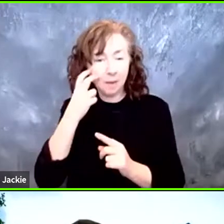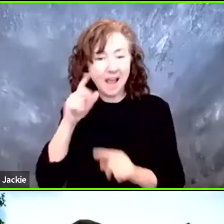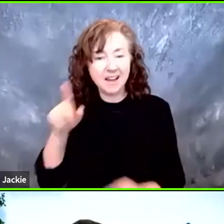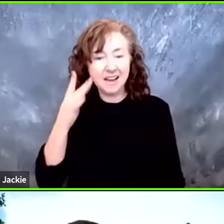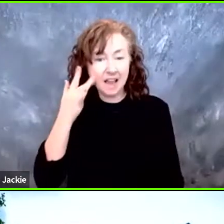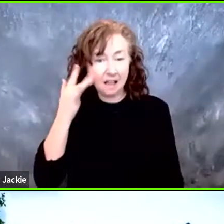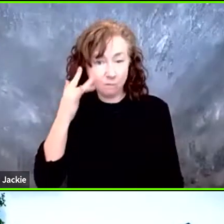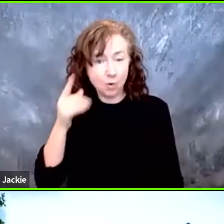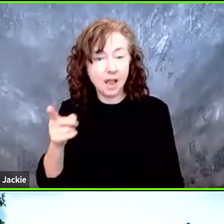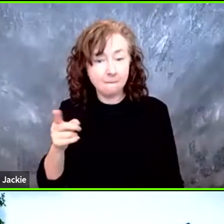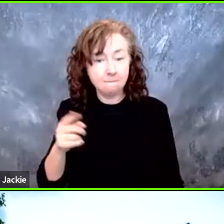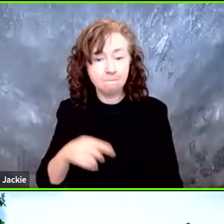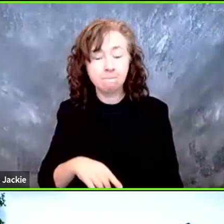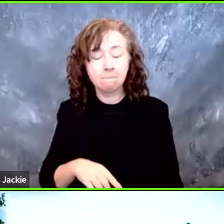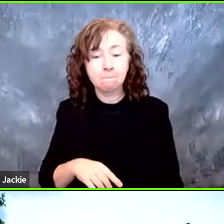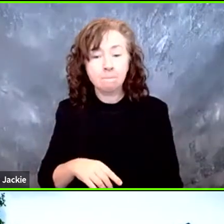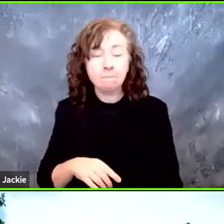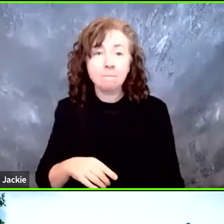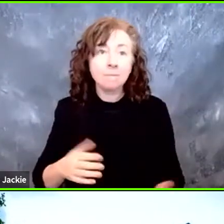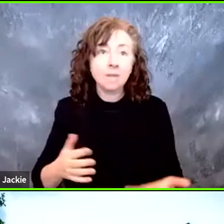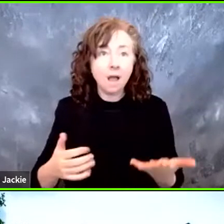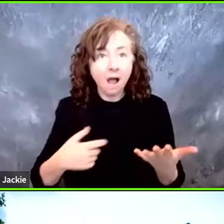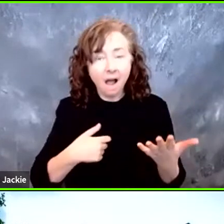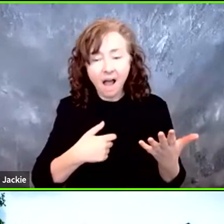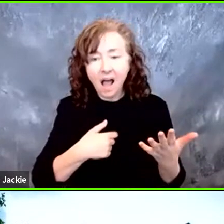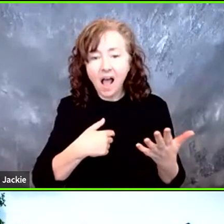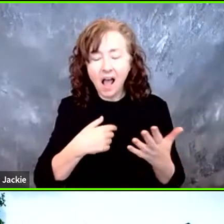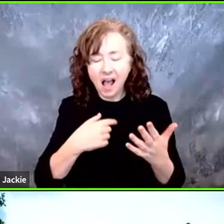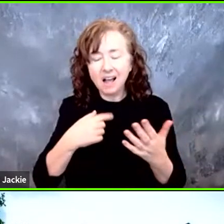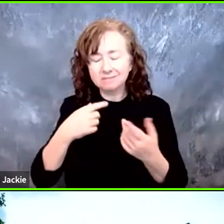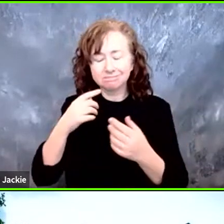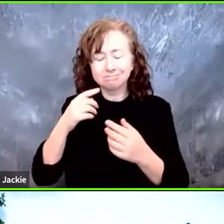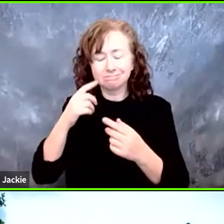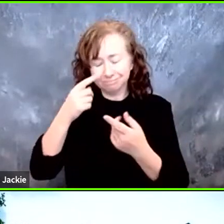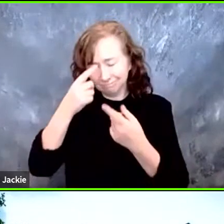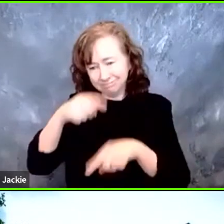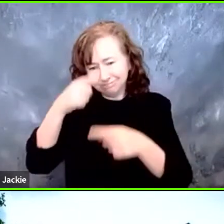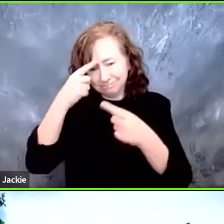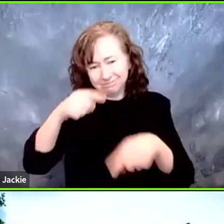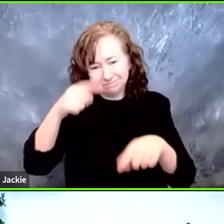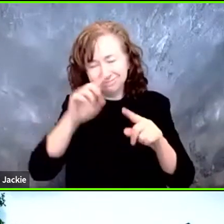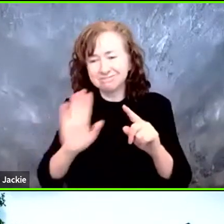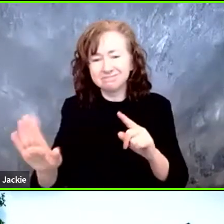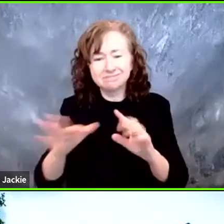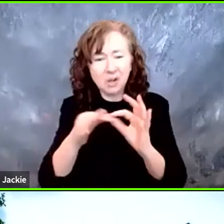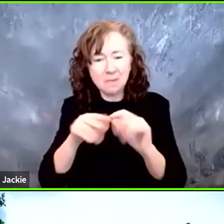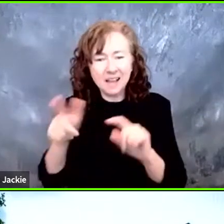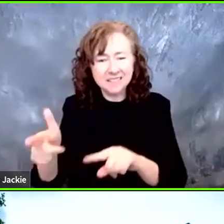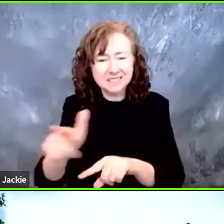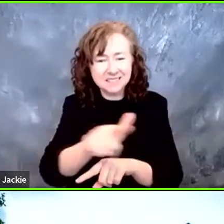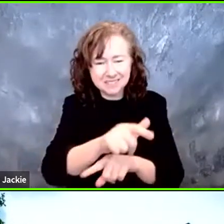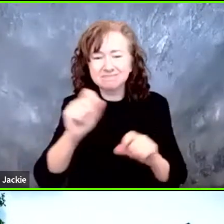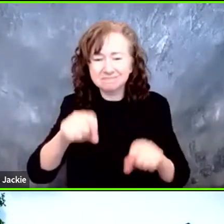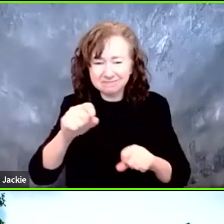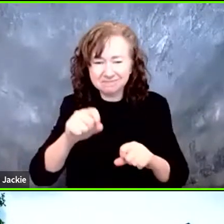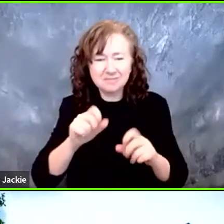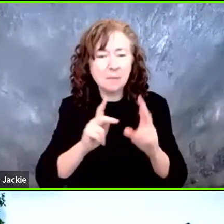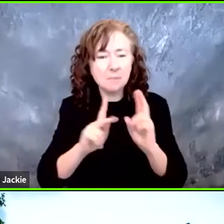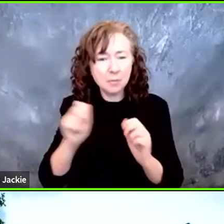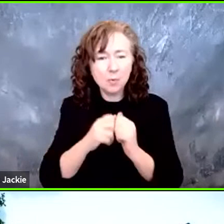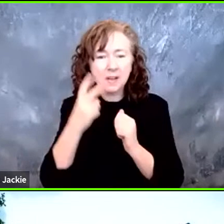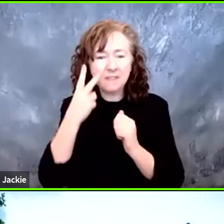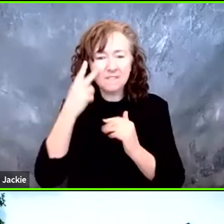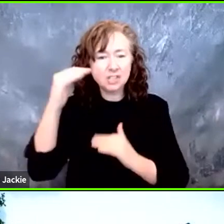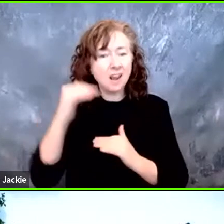And I want to echo everything that people have been talking about with difficulties, people with vision loss.